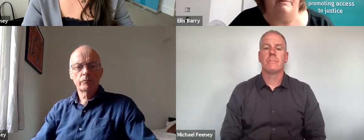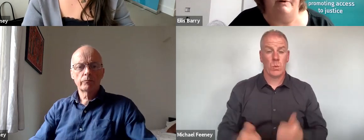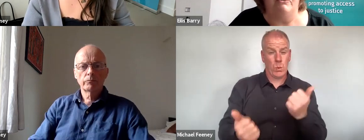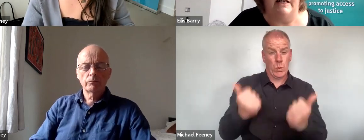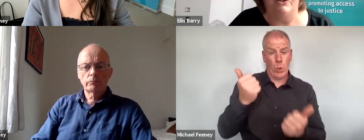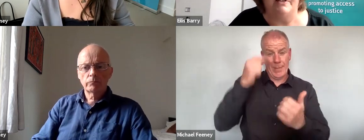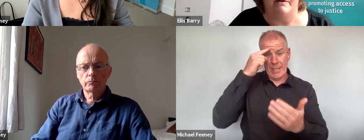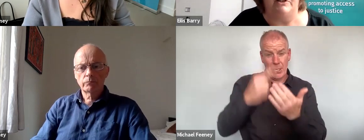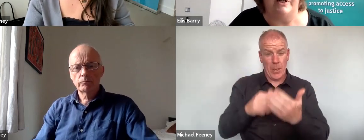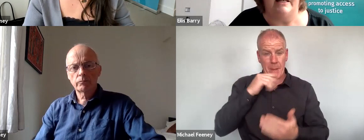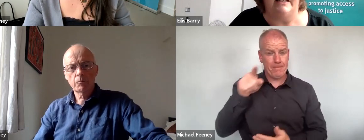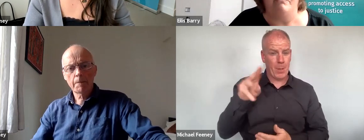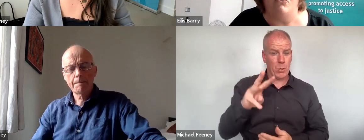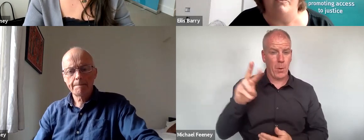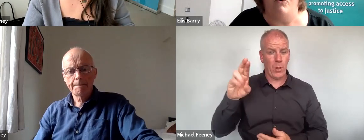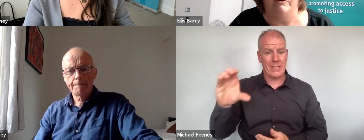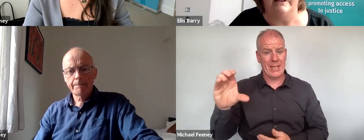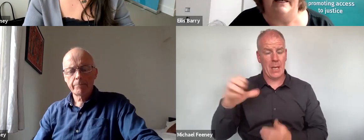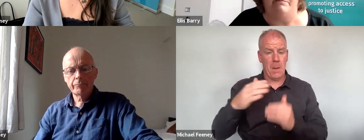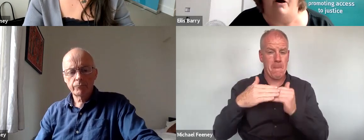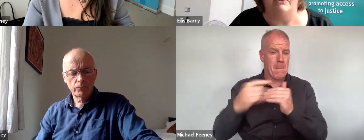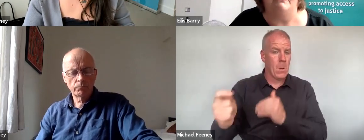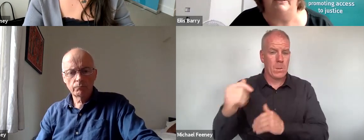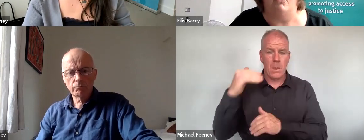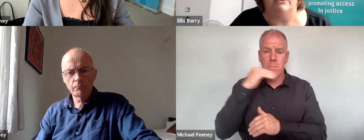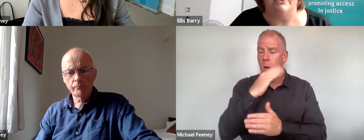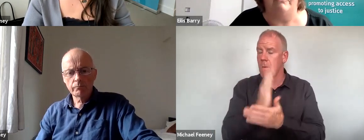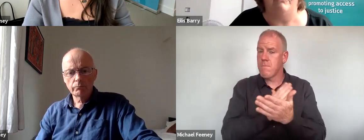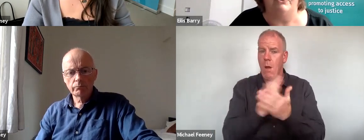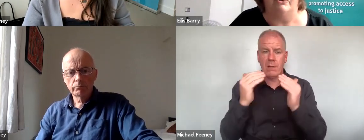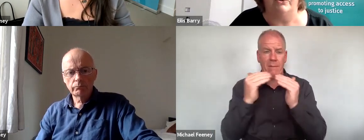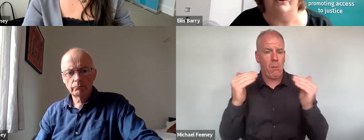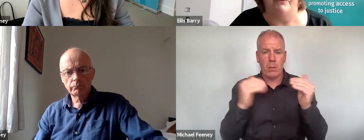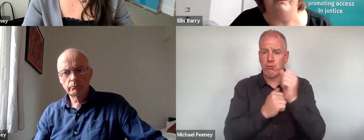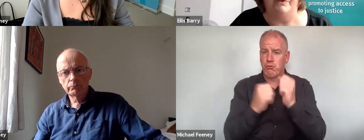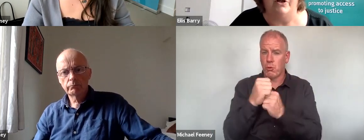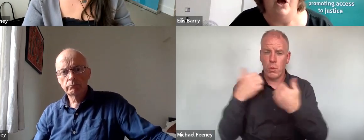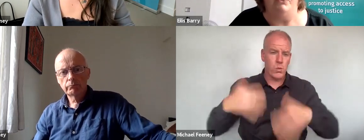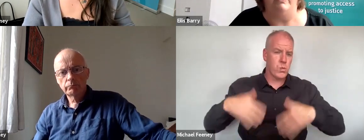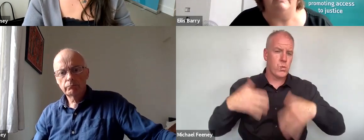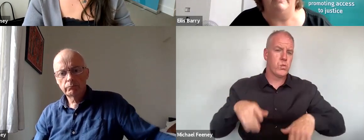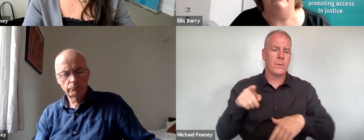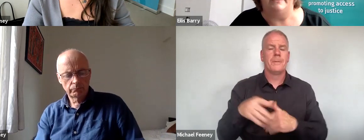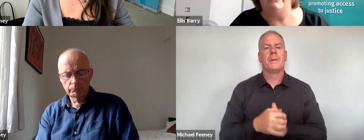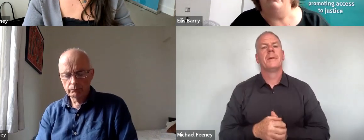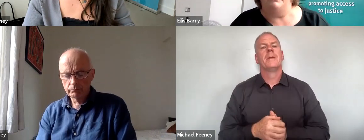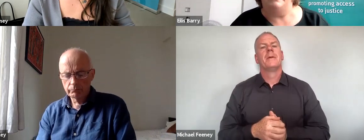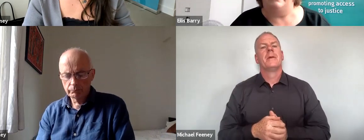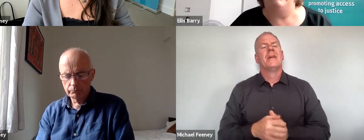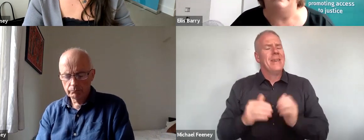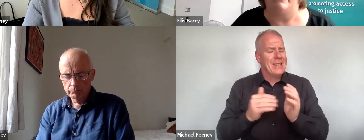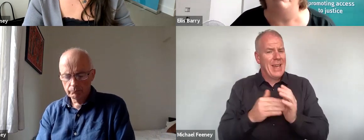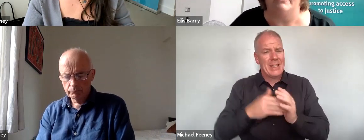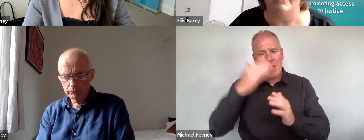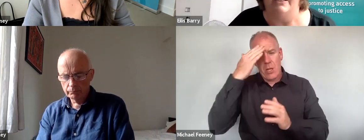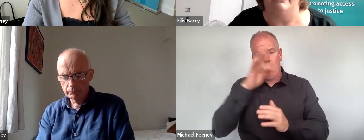the Workplace Relations Commission an even more important key part of the equality infrastructure. We have seen on the first